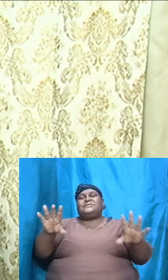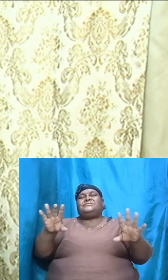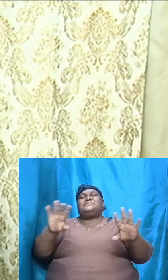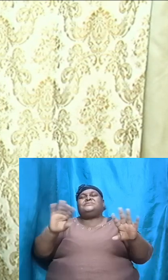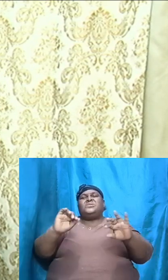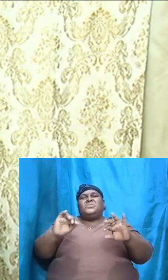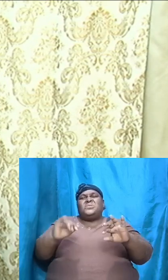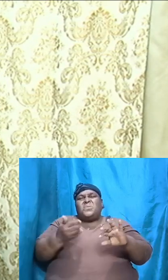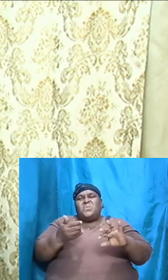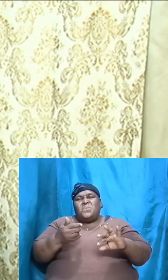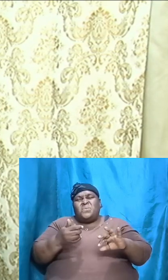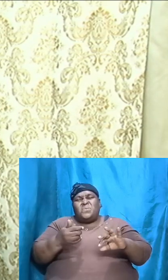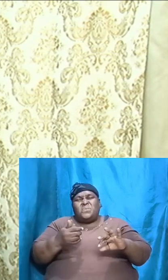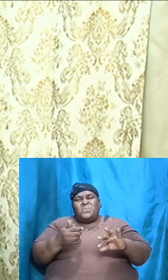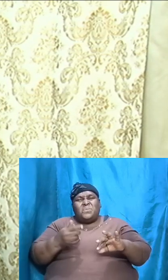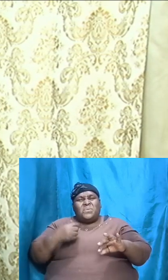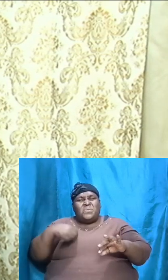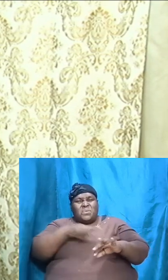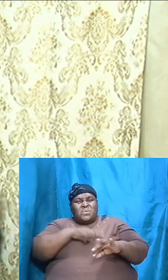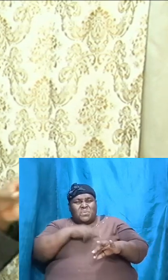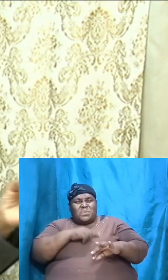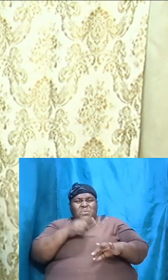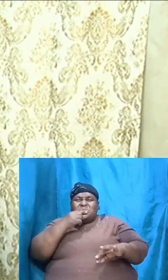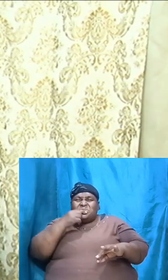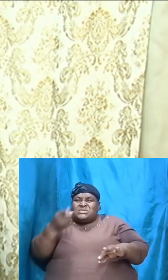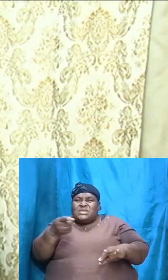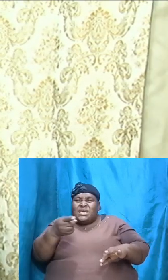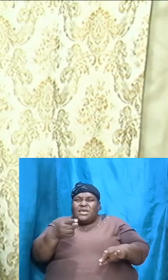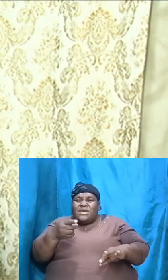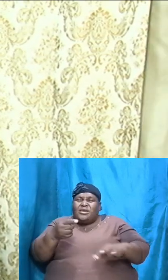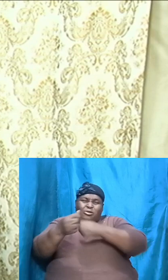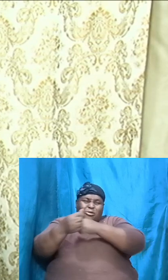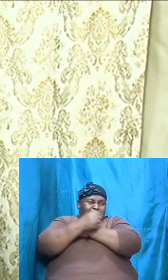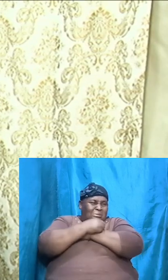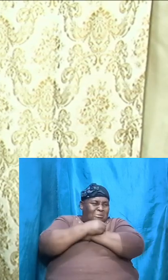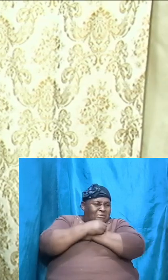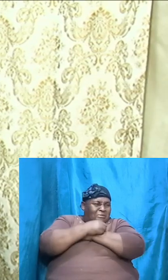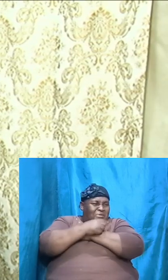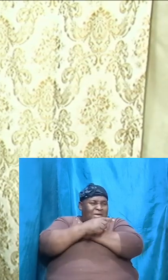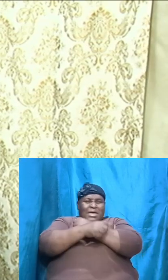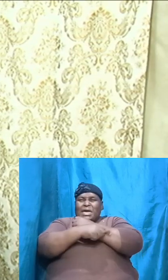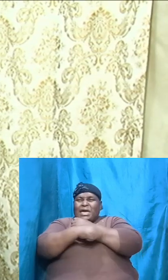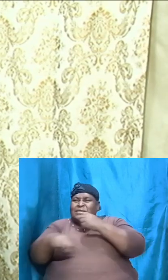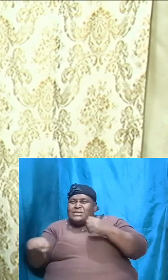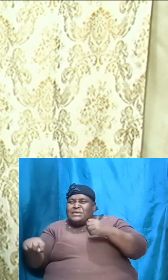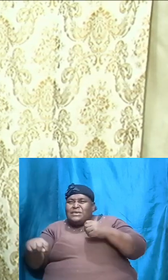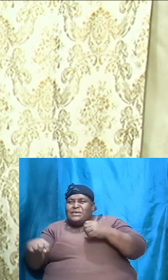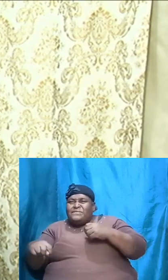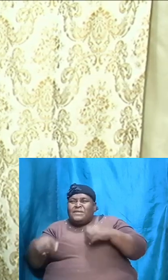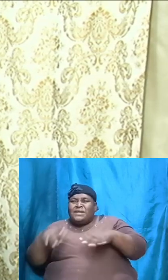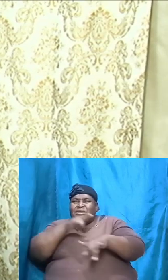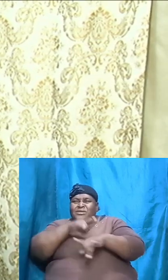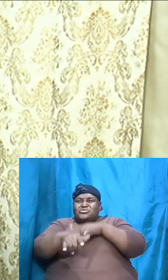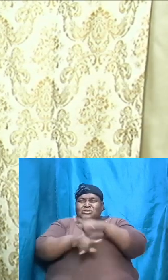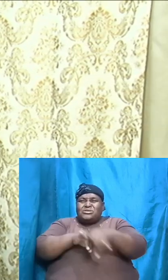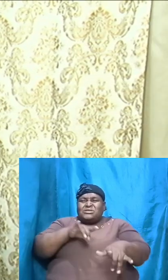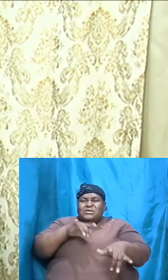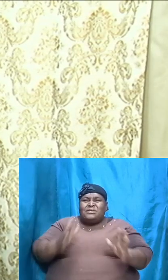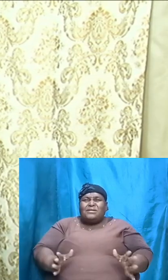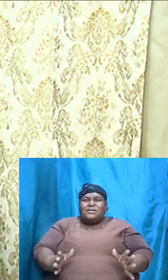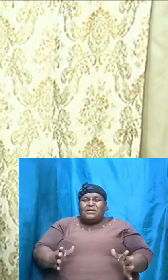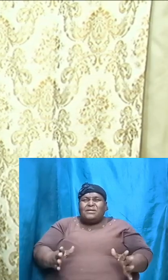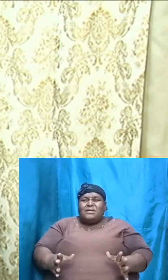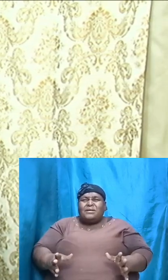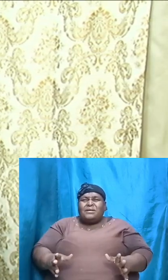particularly love to the one who was such a scammer but he appreciated he